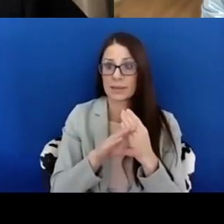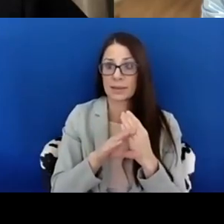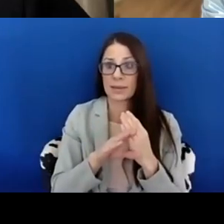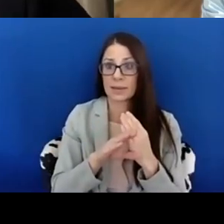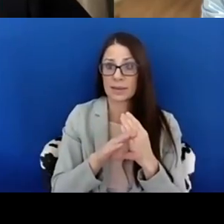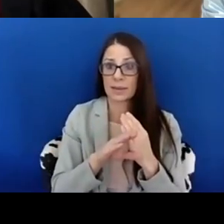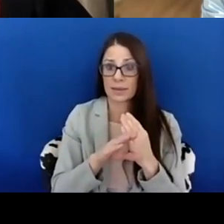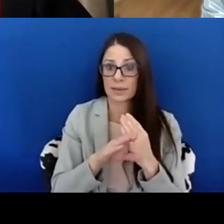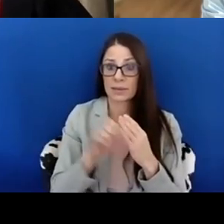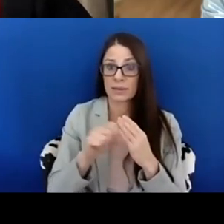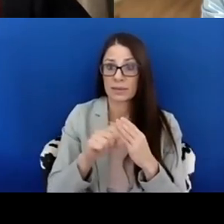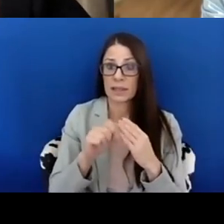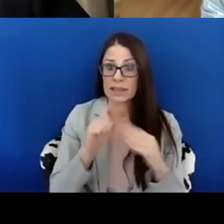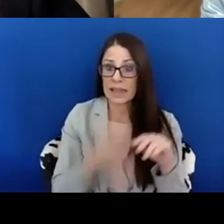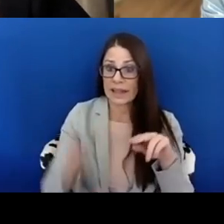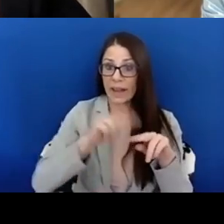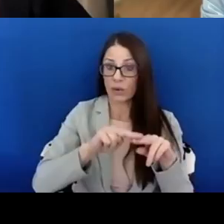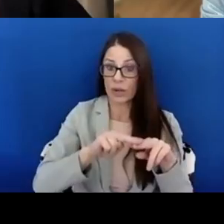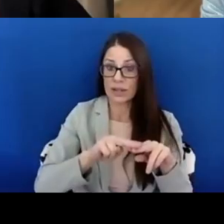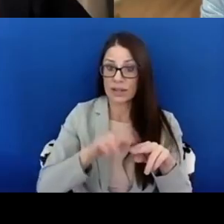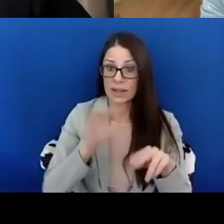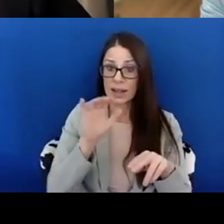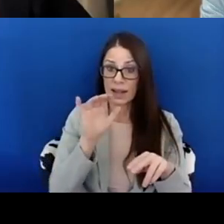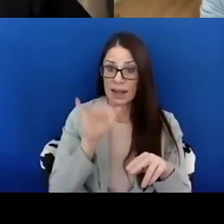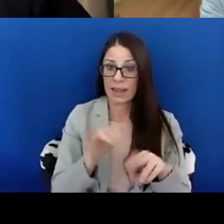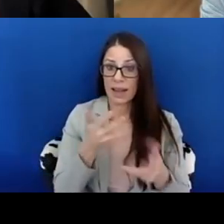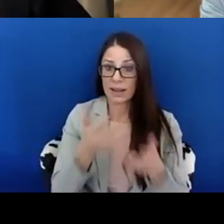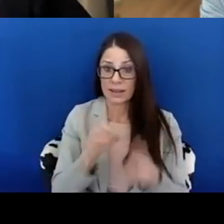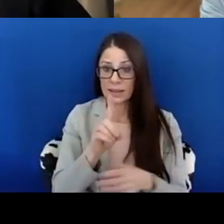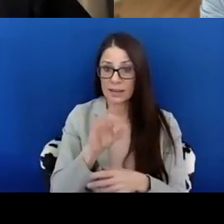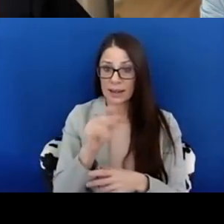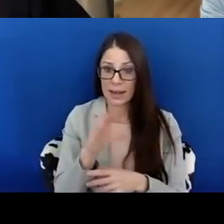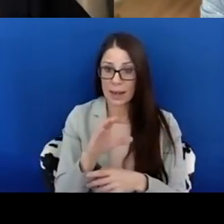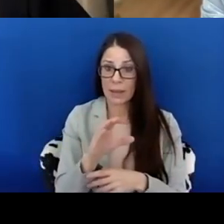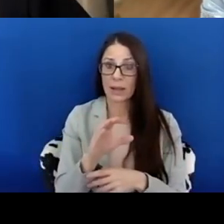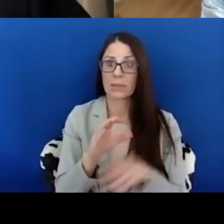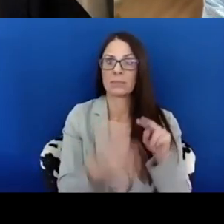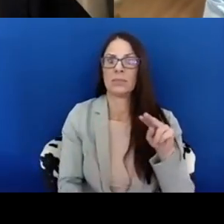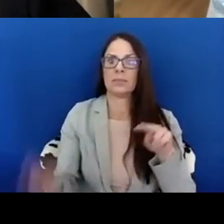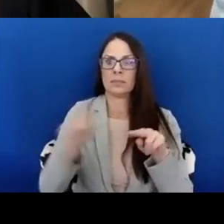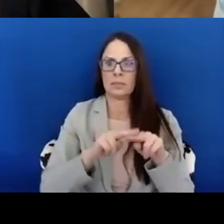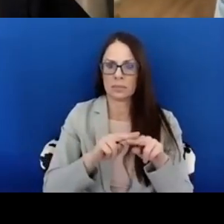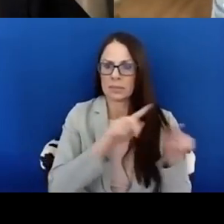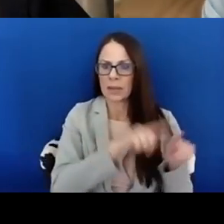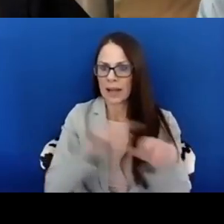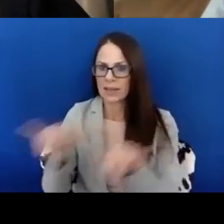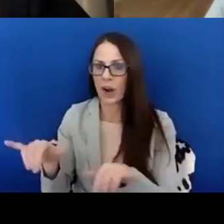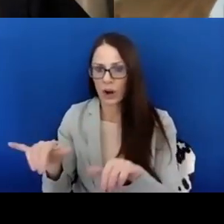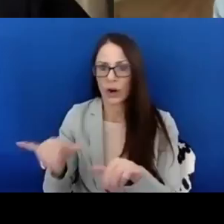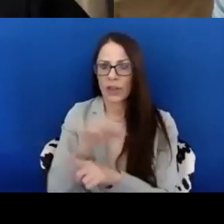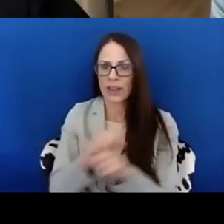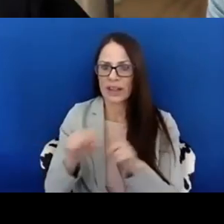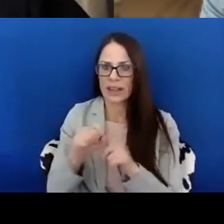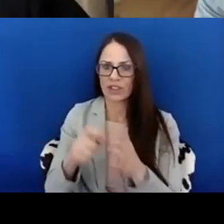increasing that dynamic, I think, exponentially and as are the the conditions of the pandemic.